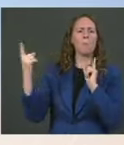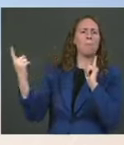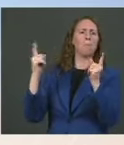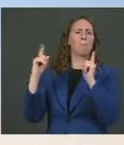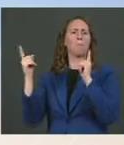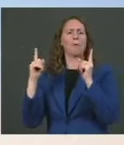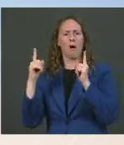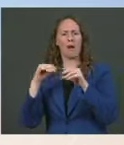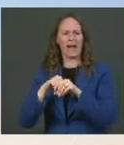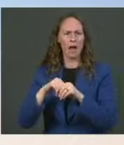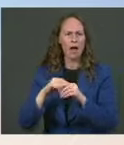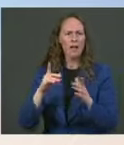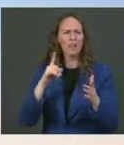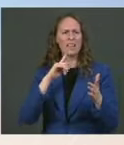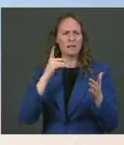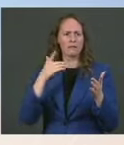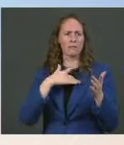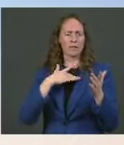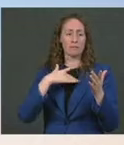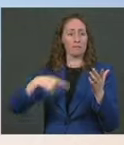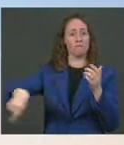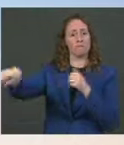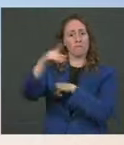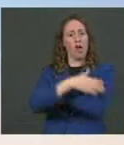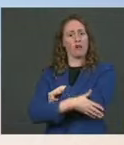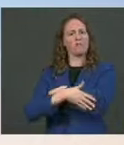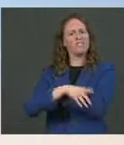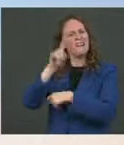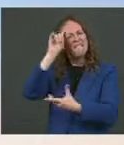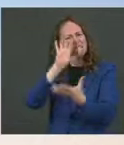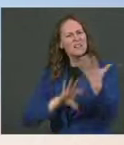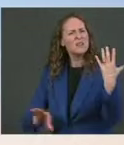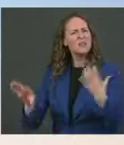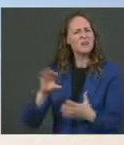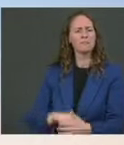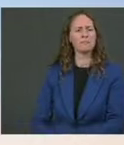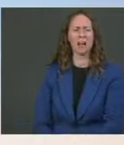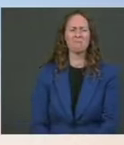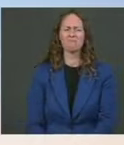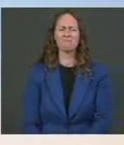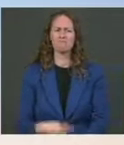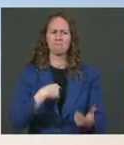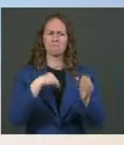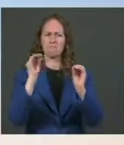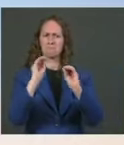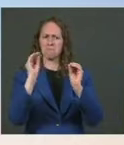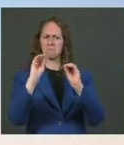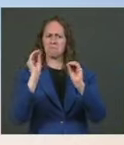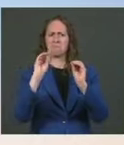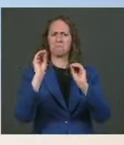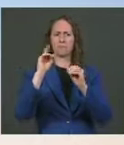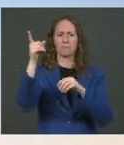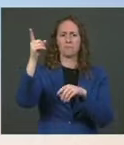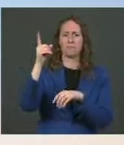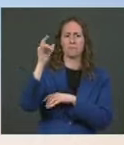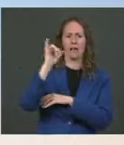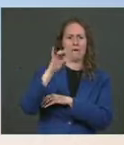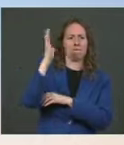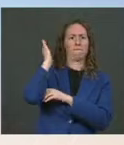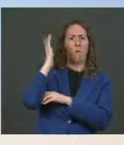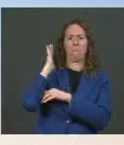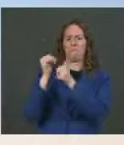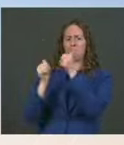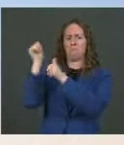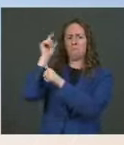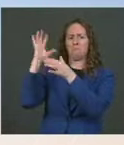nationwide. So, do have a response to President, I don't have a response to the former Surgeon General. I will say that, factually, back